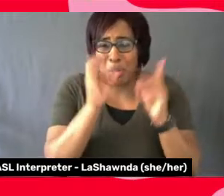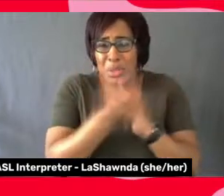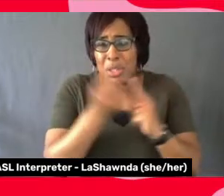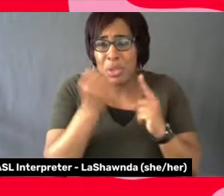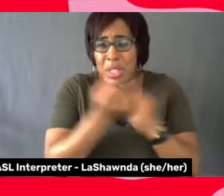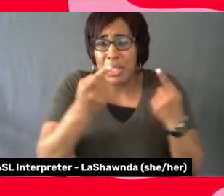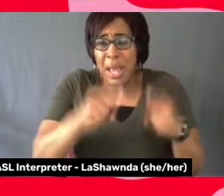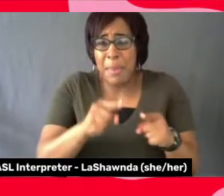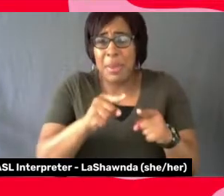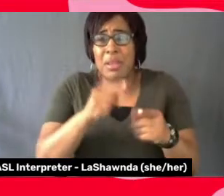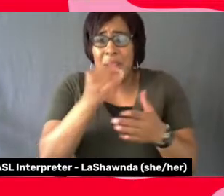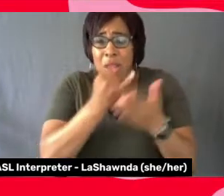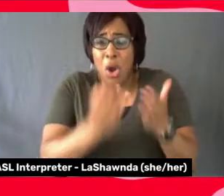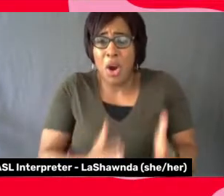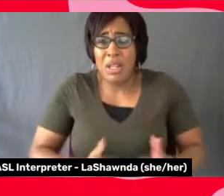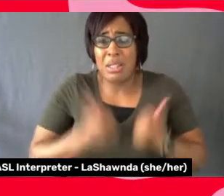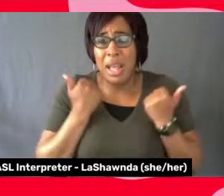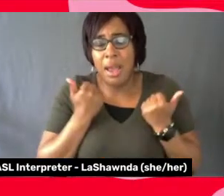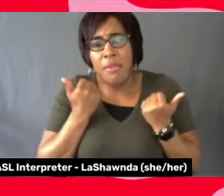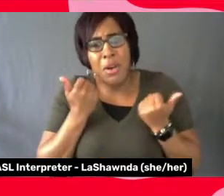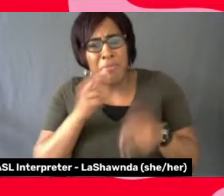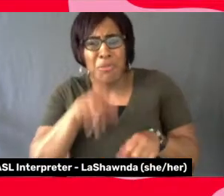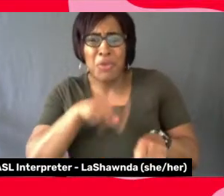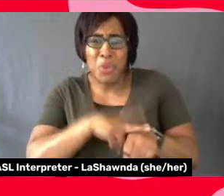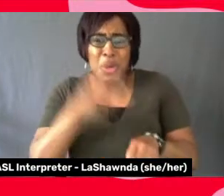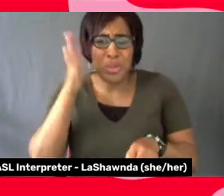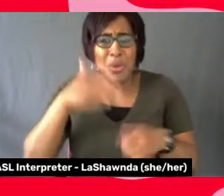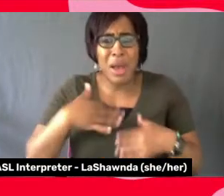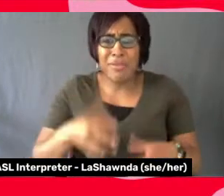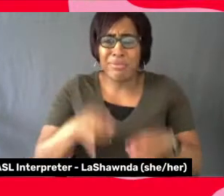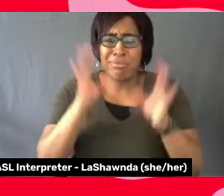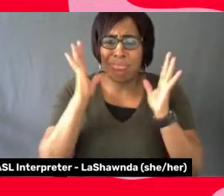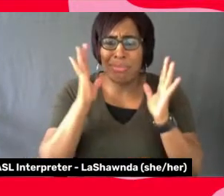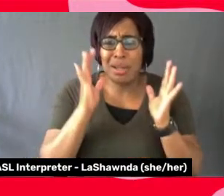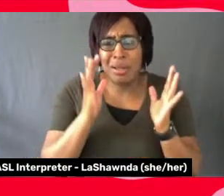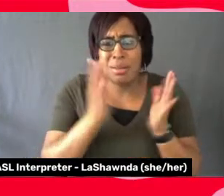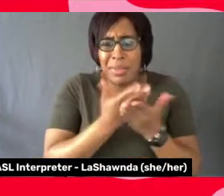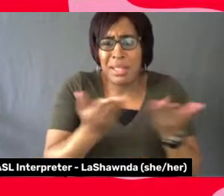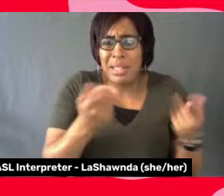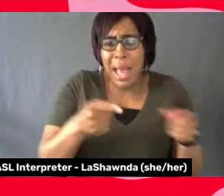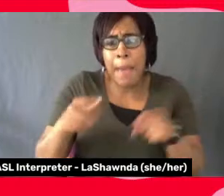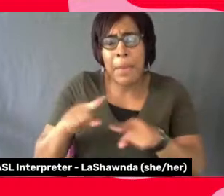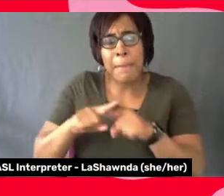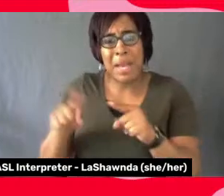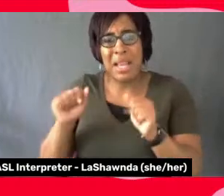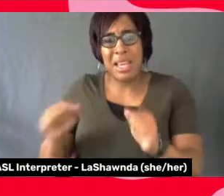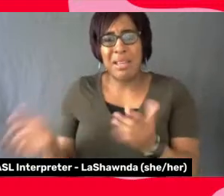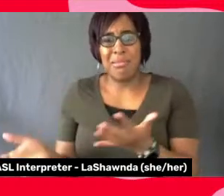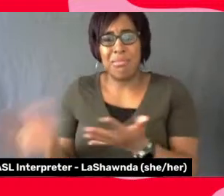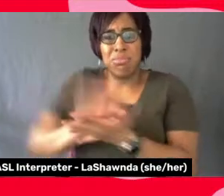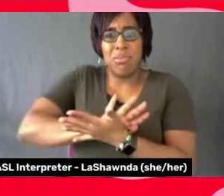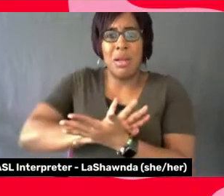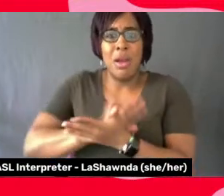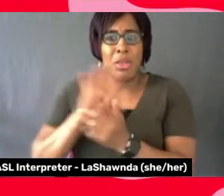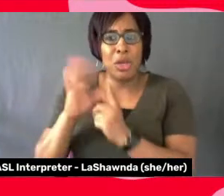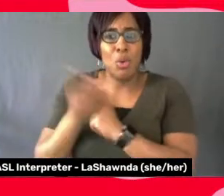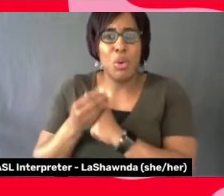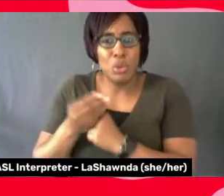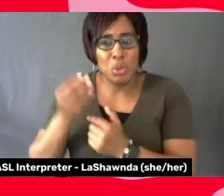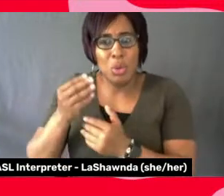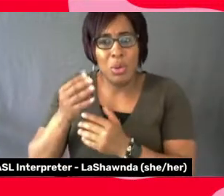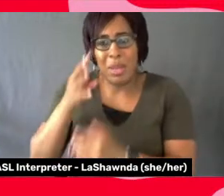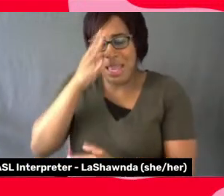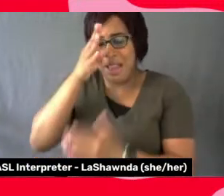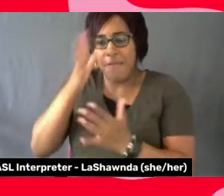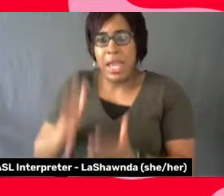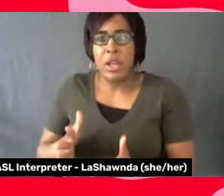part of it. But that can often obscure, as I said, the larger cultural impact and innovators that we are as